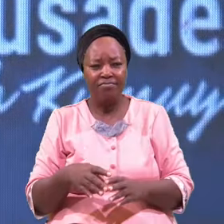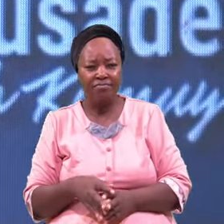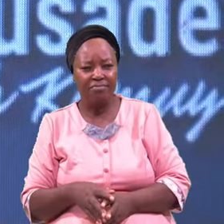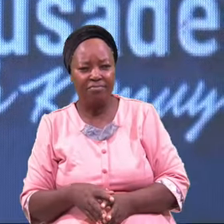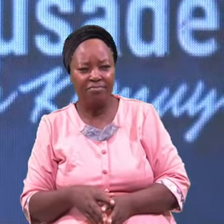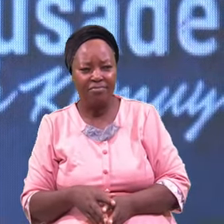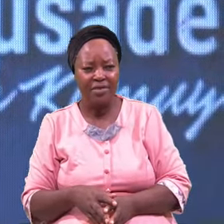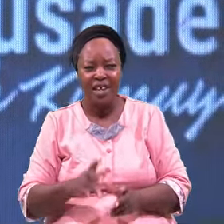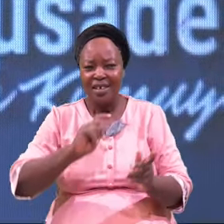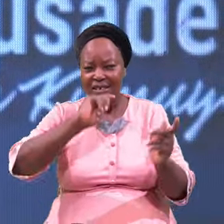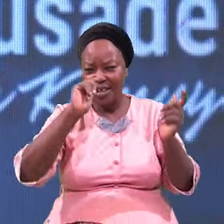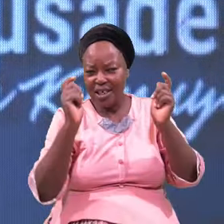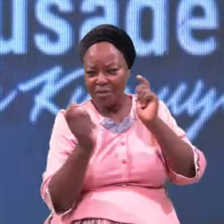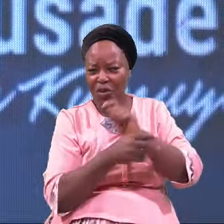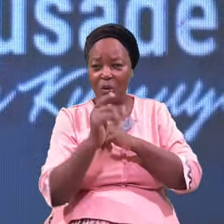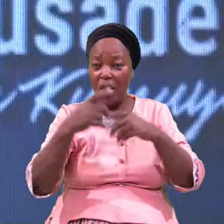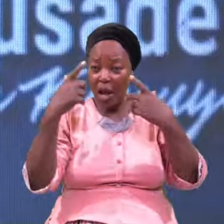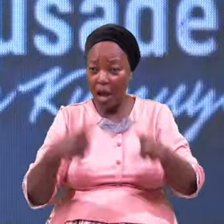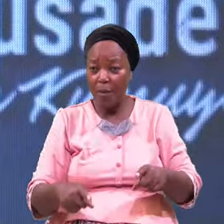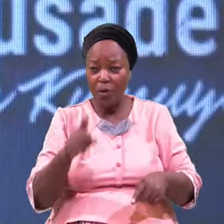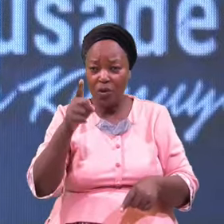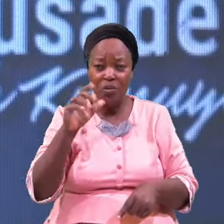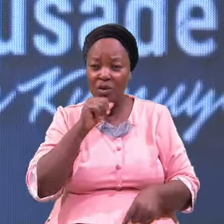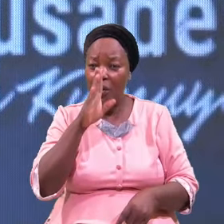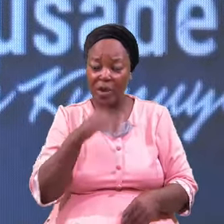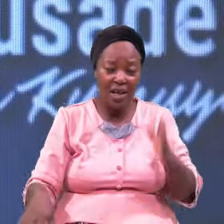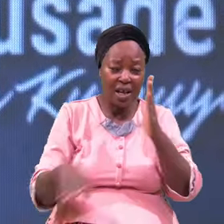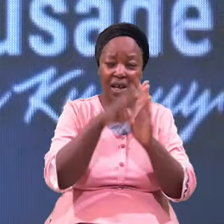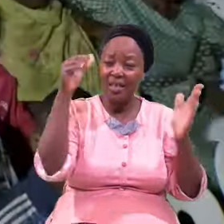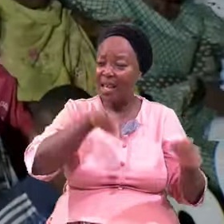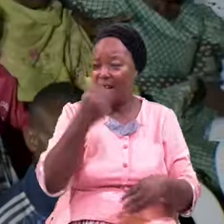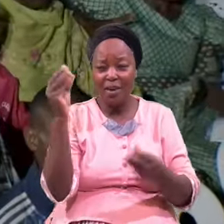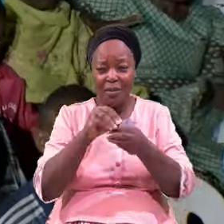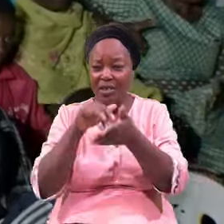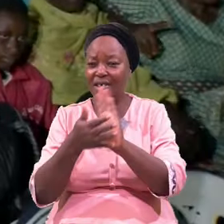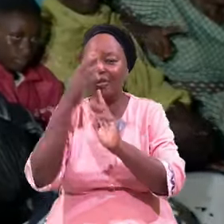Transformation Will Happen You Will Not Be An Outcast Anymore